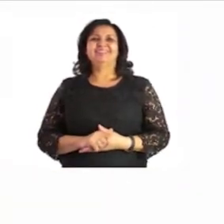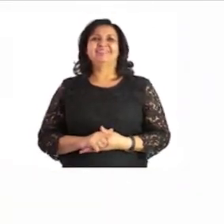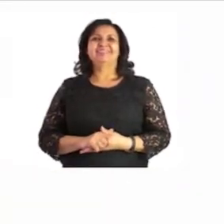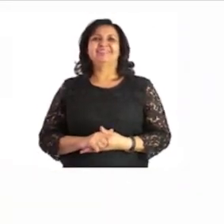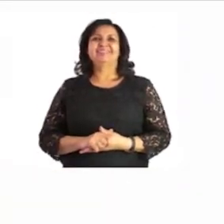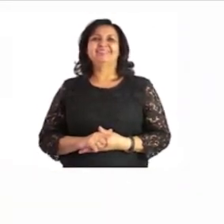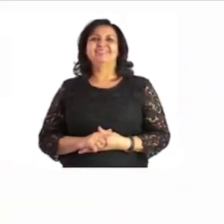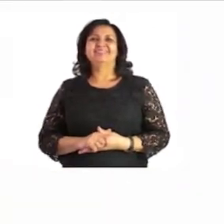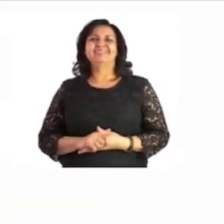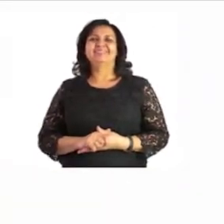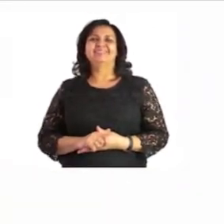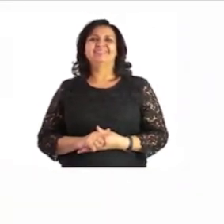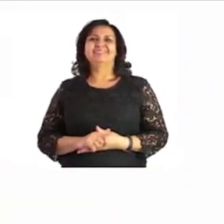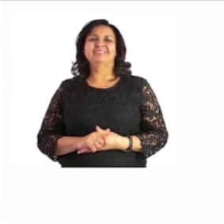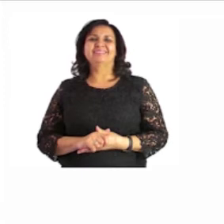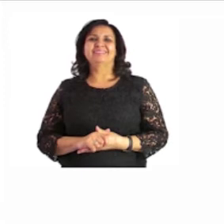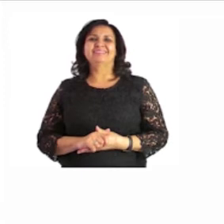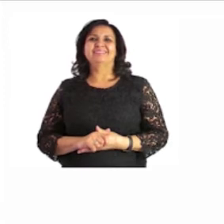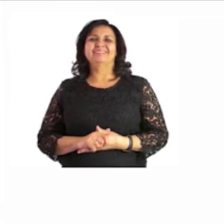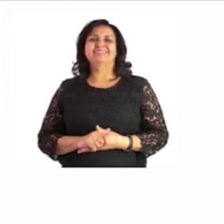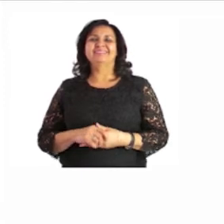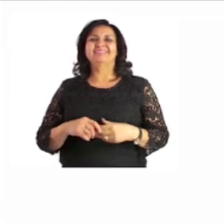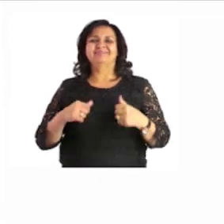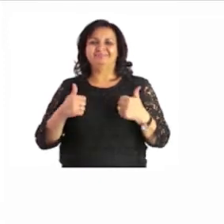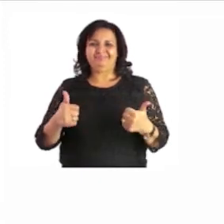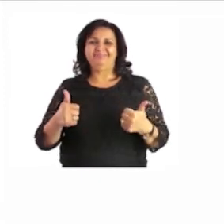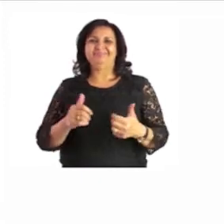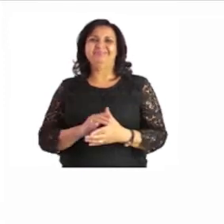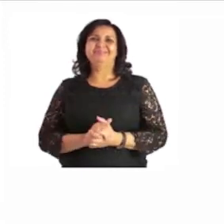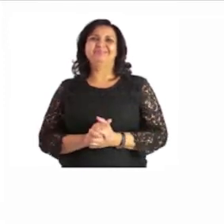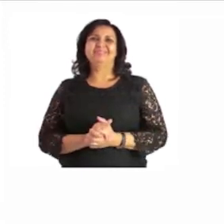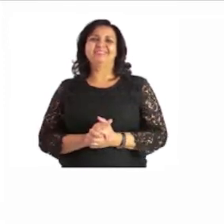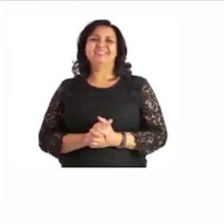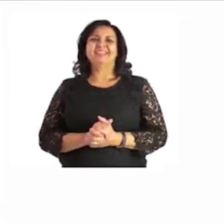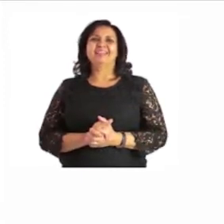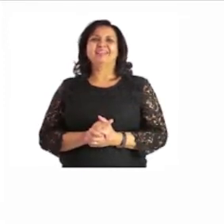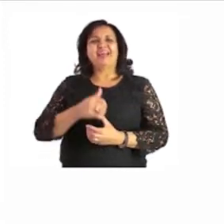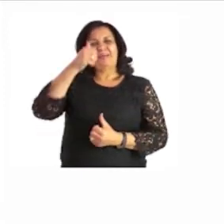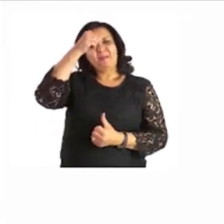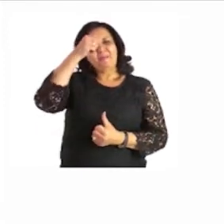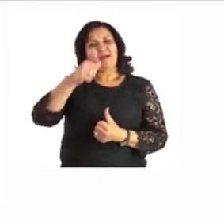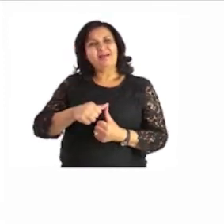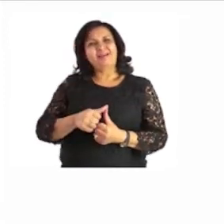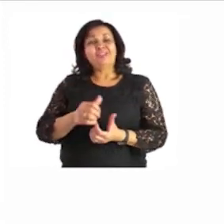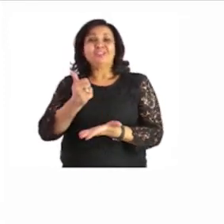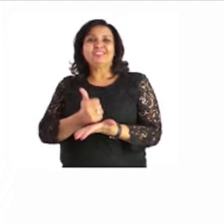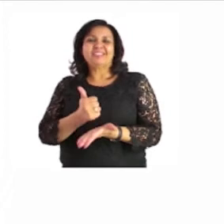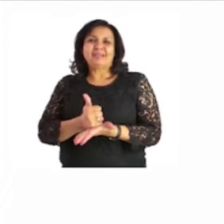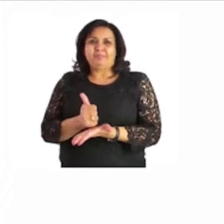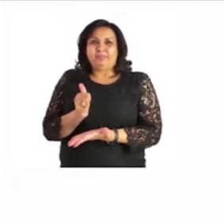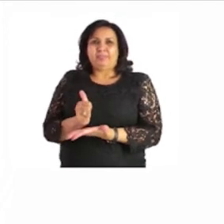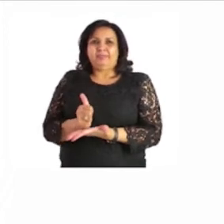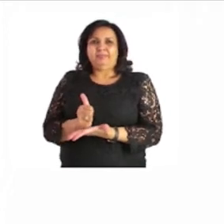well done i can see you are all there remember to sit up straight because we're going to be doing